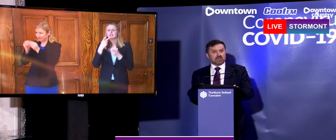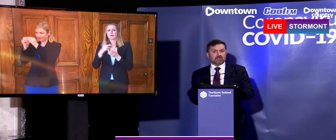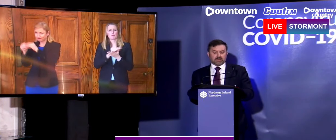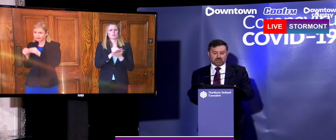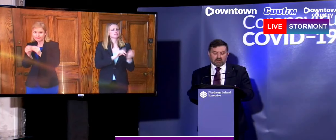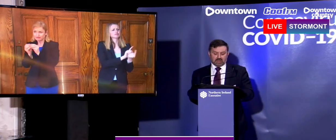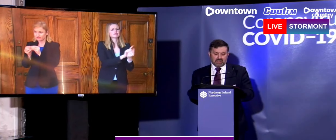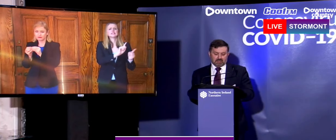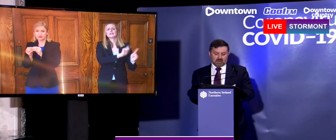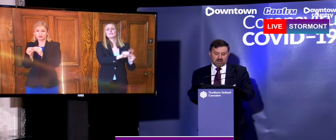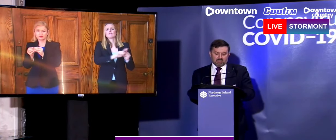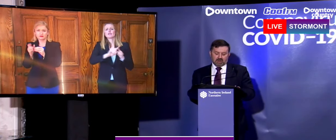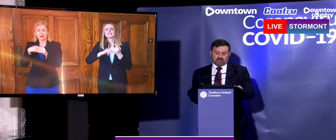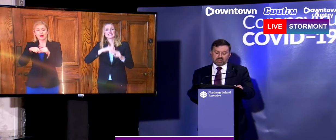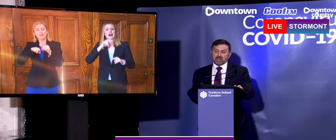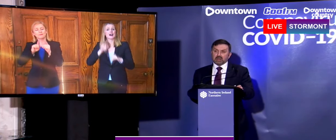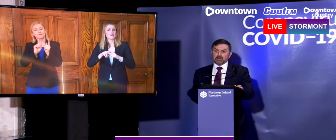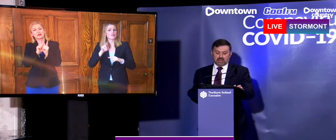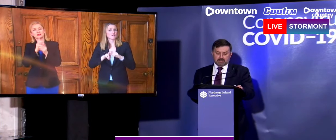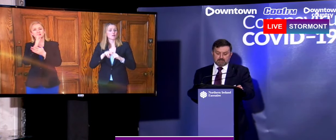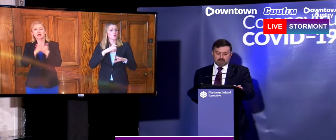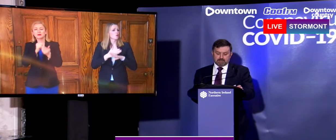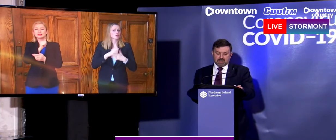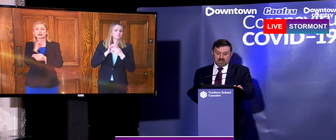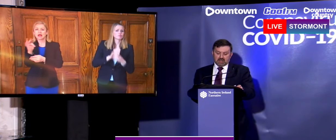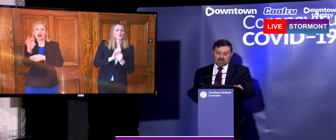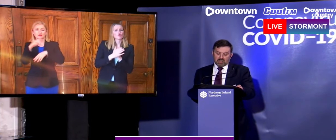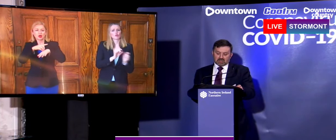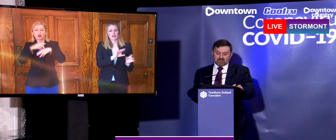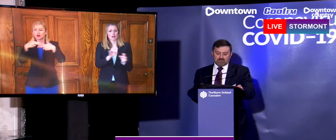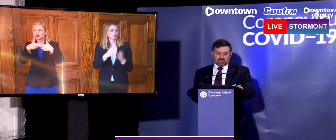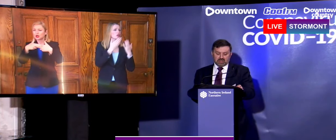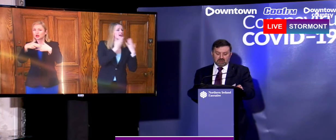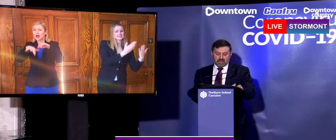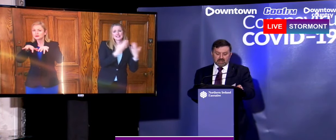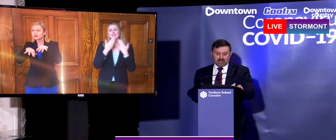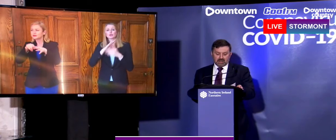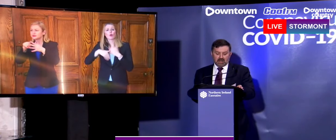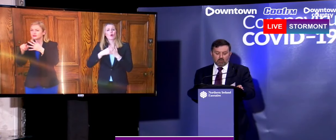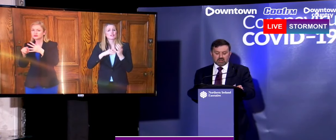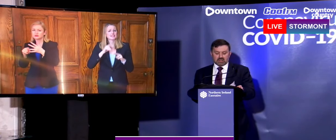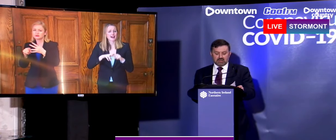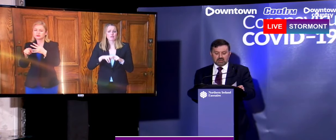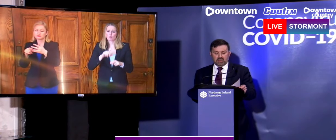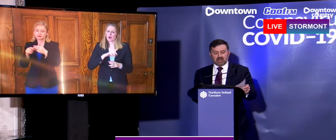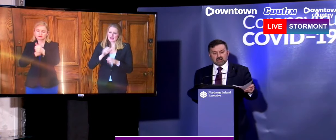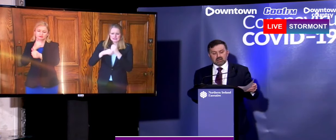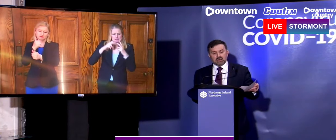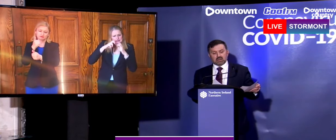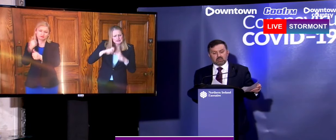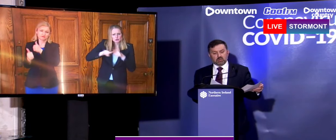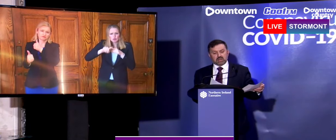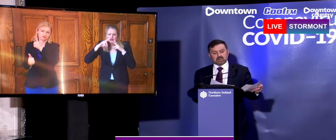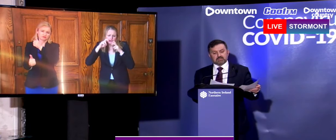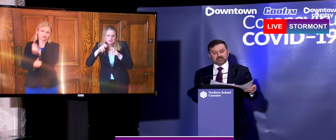opportunity to thank them for everything they are doing, the immense contribution they are making and will continue to make